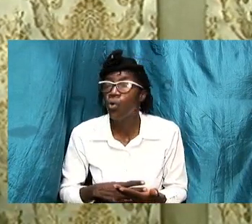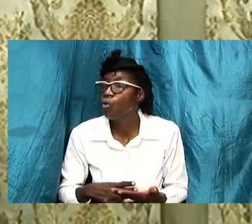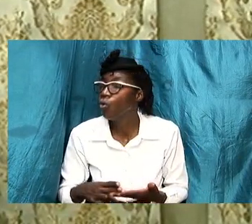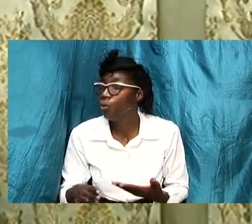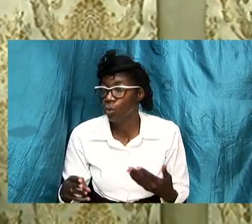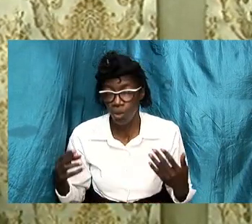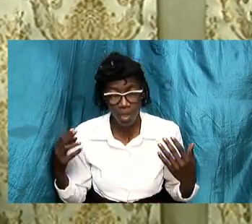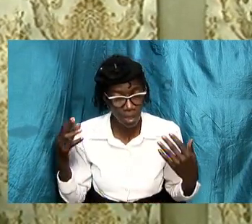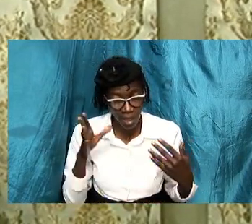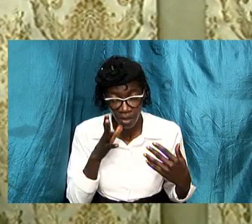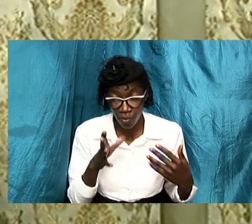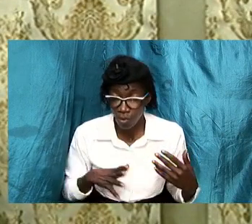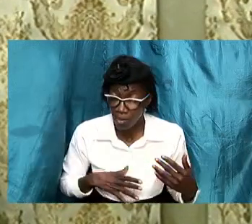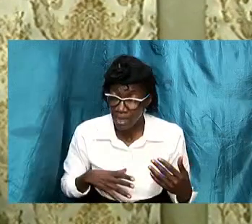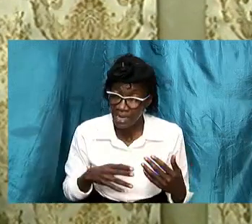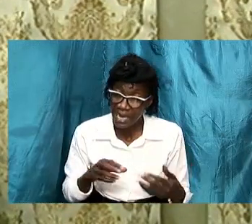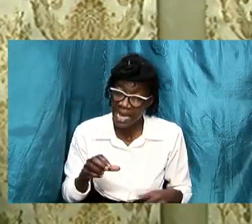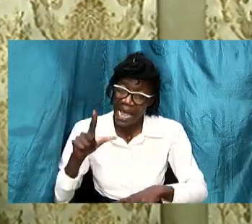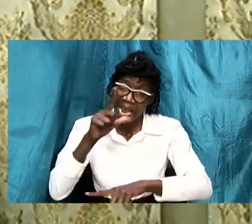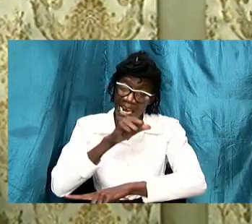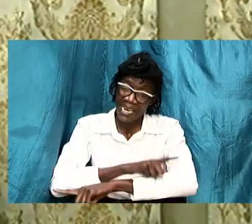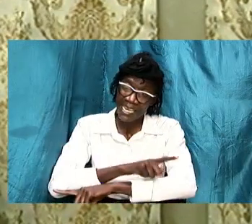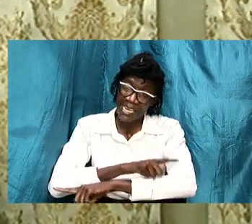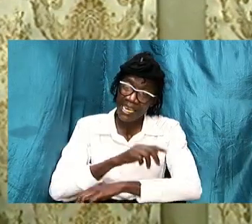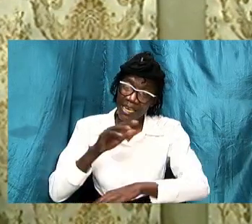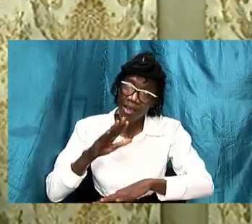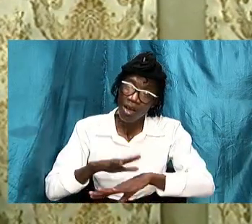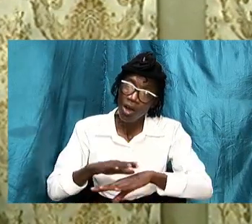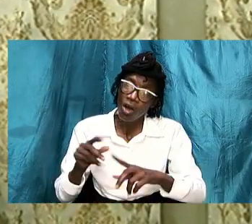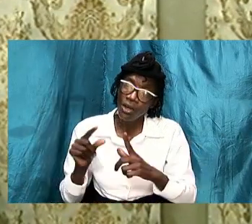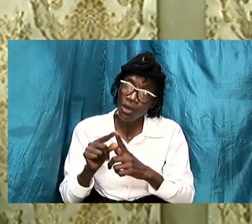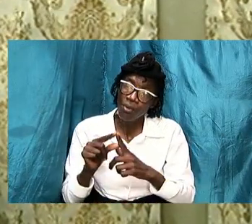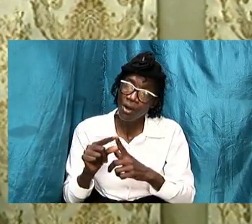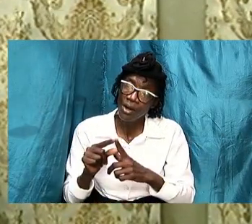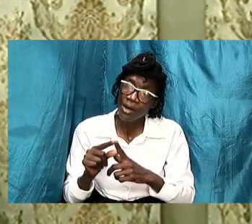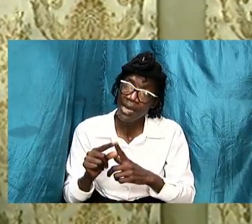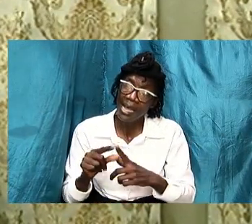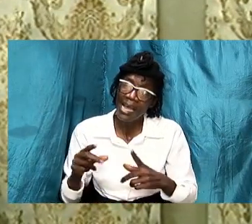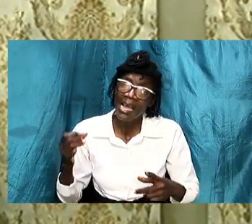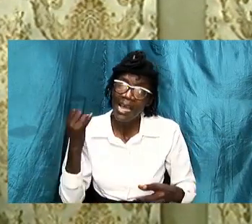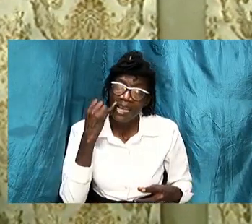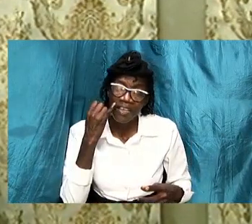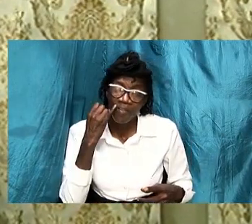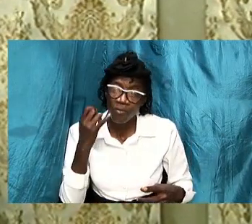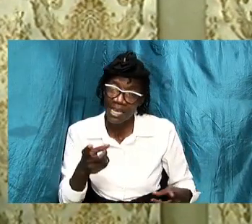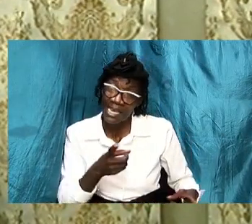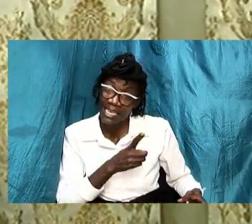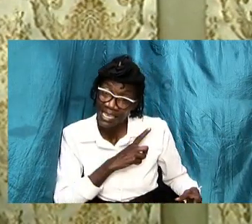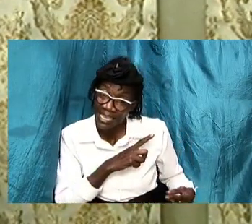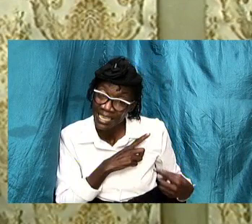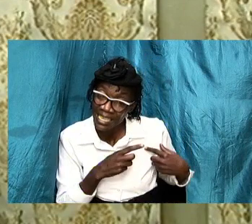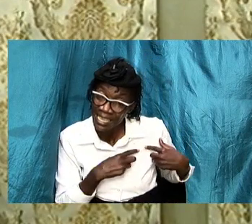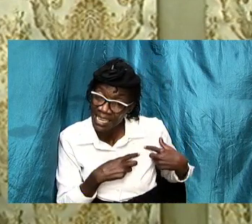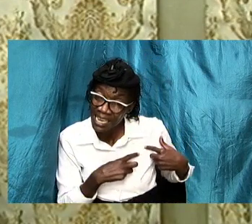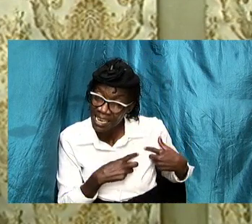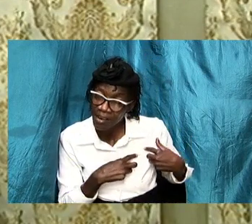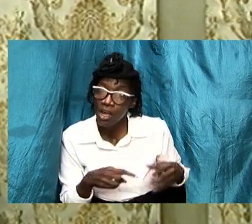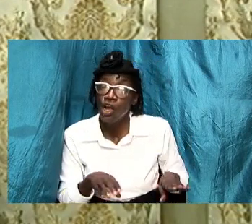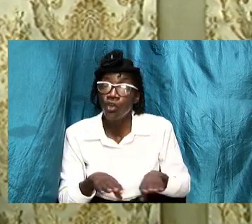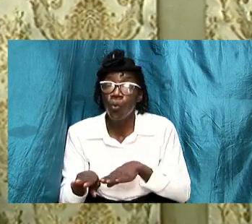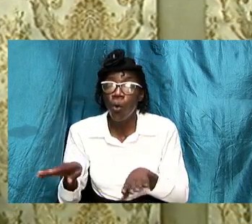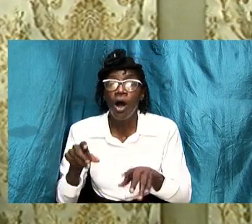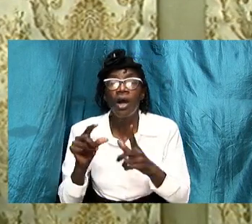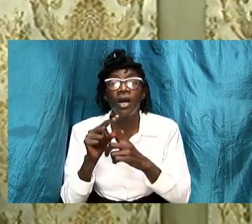leaning heavily on the word and if we dare to walk according to the word which is the manual for marriage i am